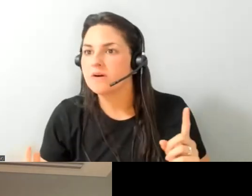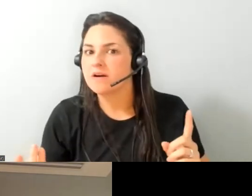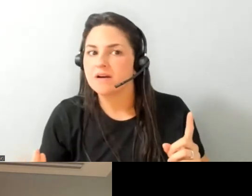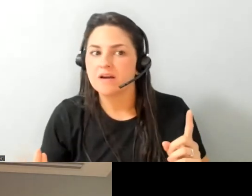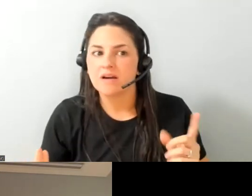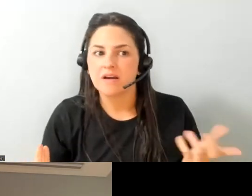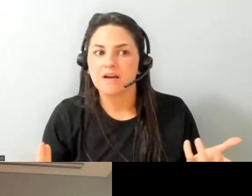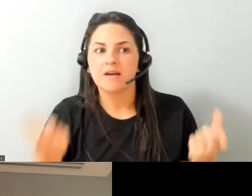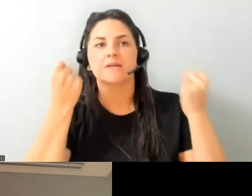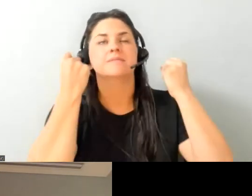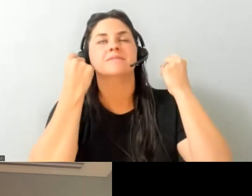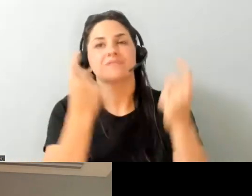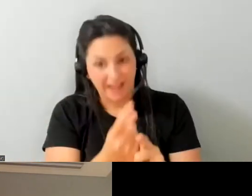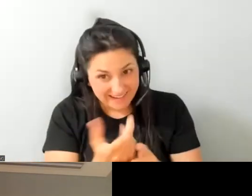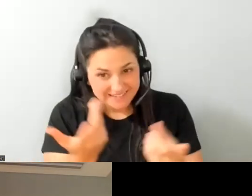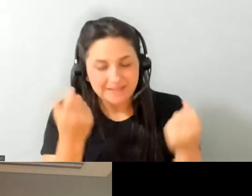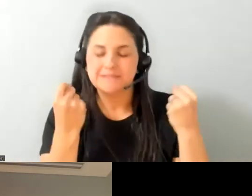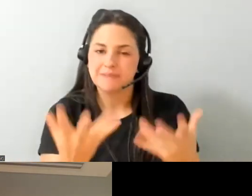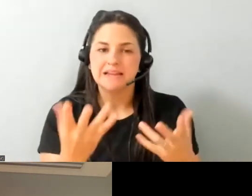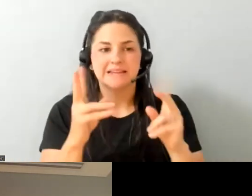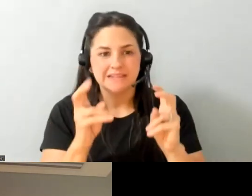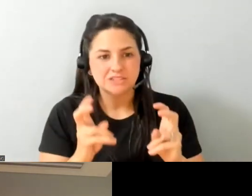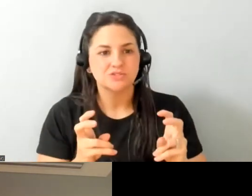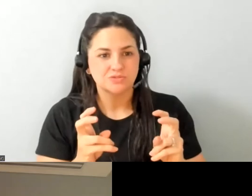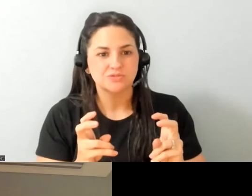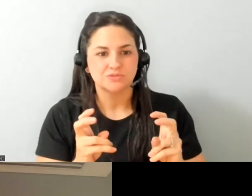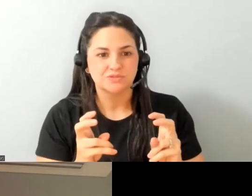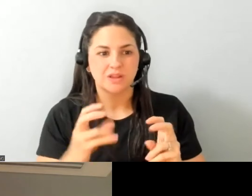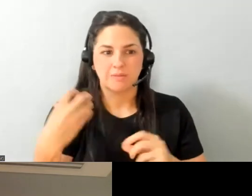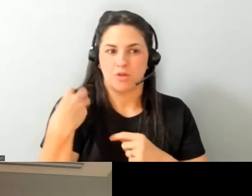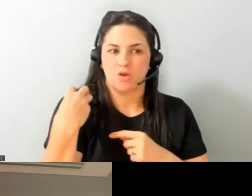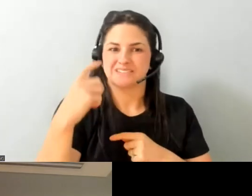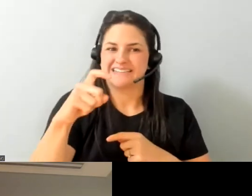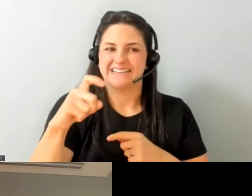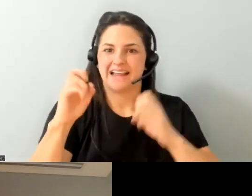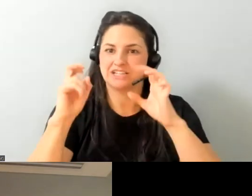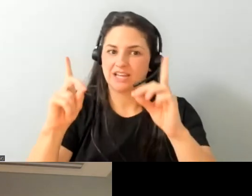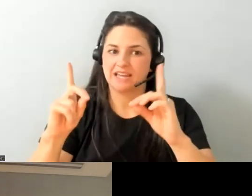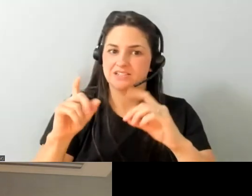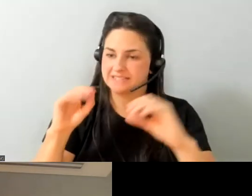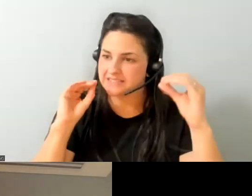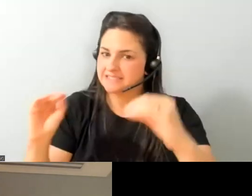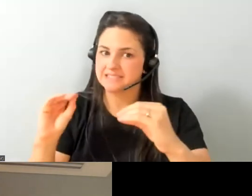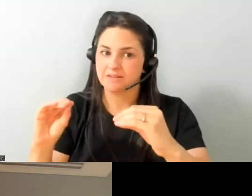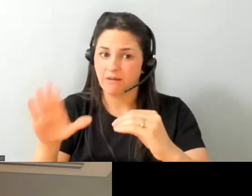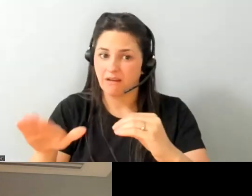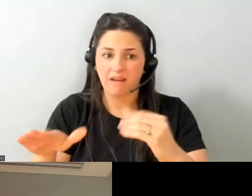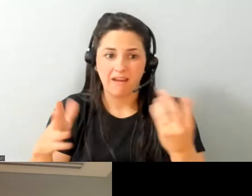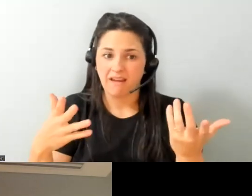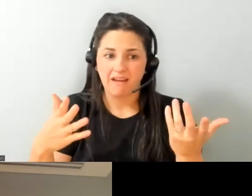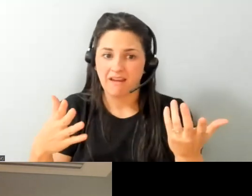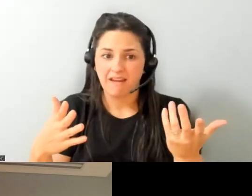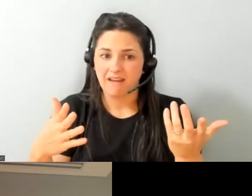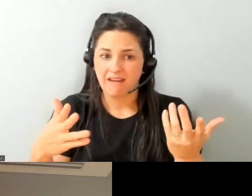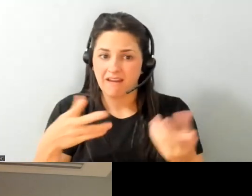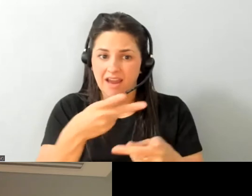a lot of um issues with that employers need the education to know to treat everyone um